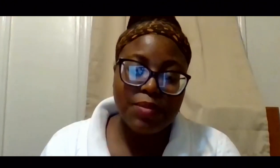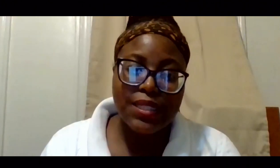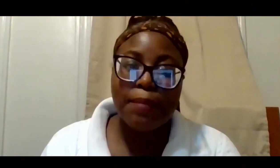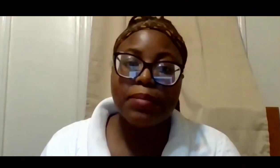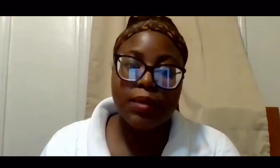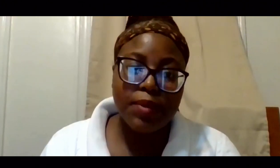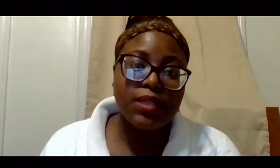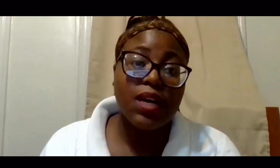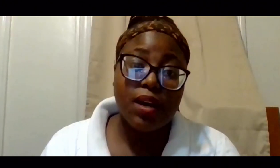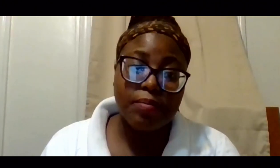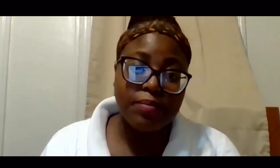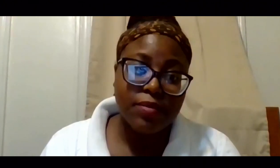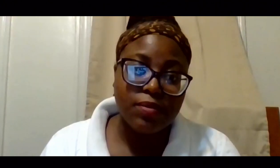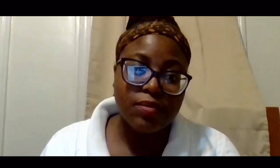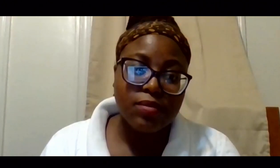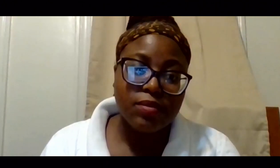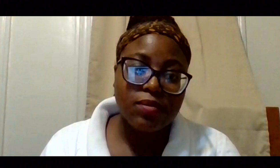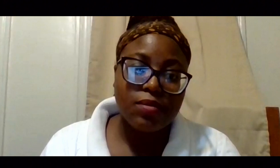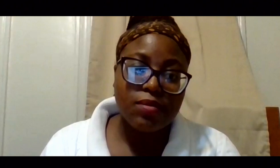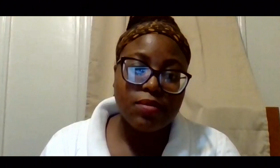racism is a blip in time.